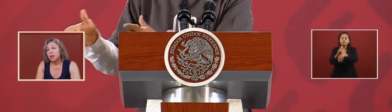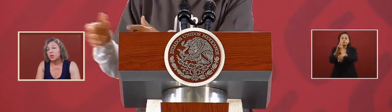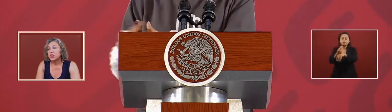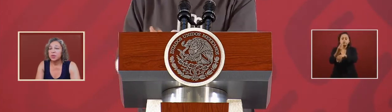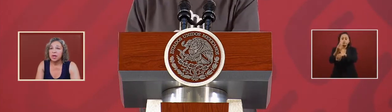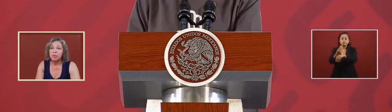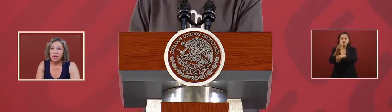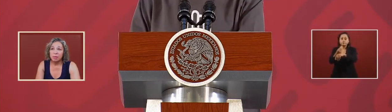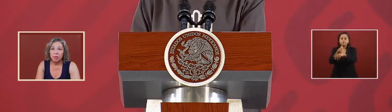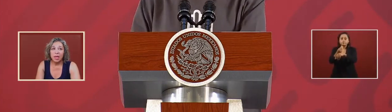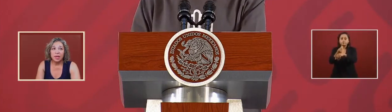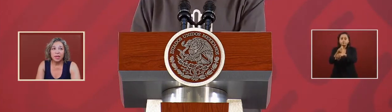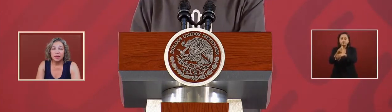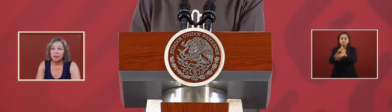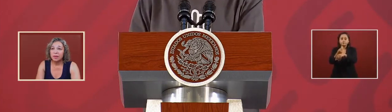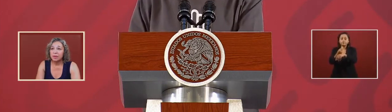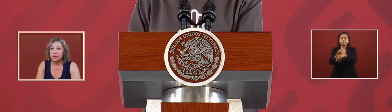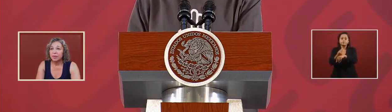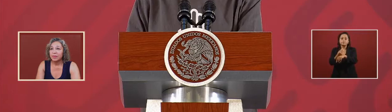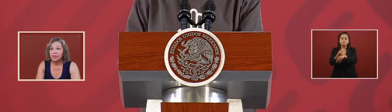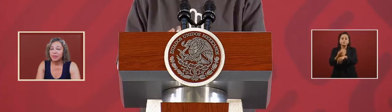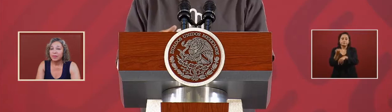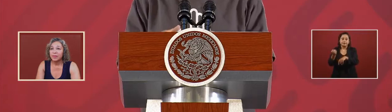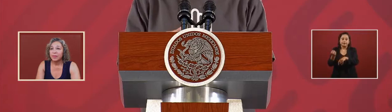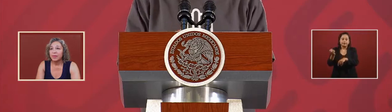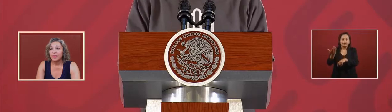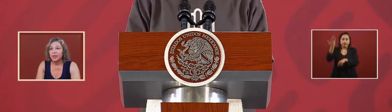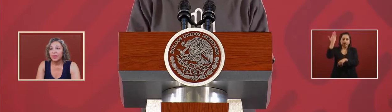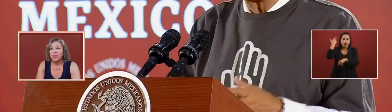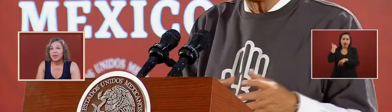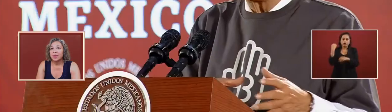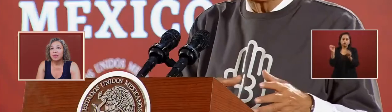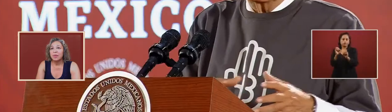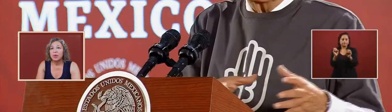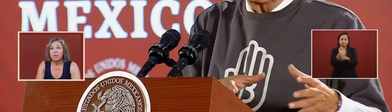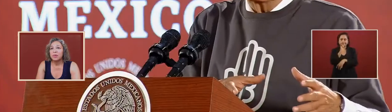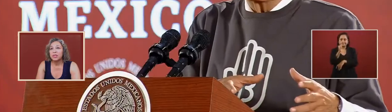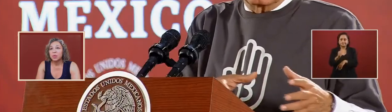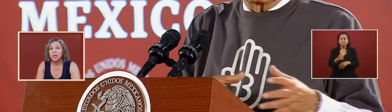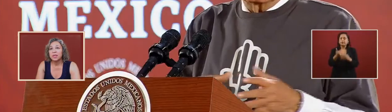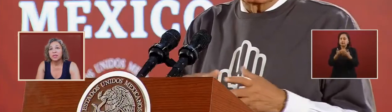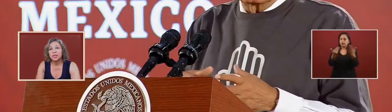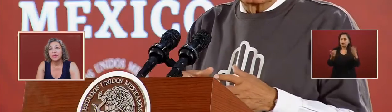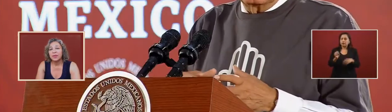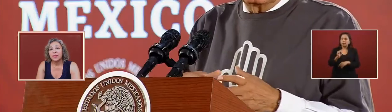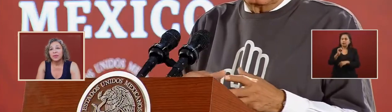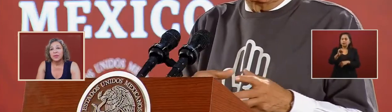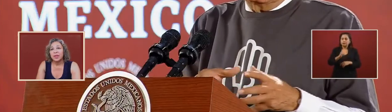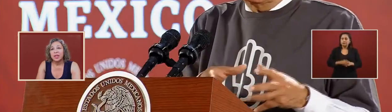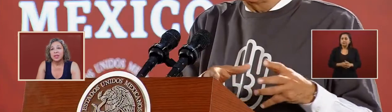which was not being applied the purpose the purpose was